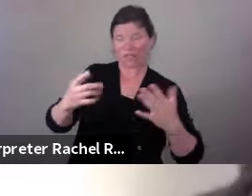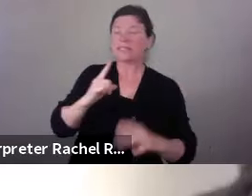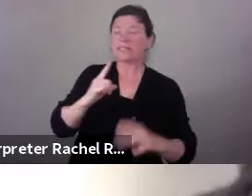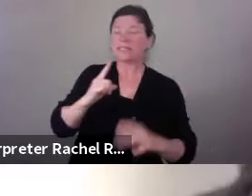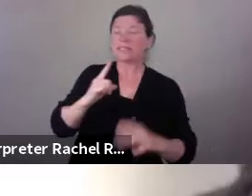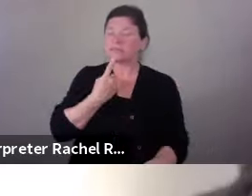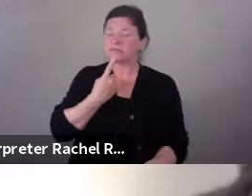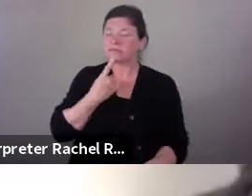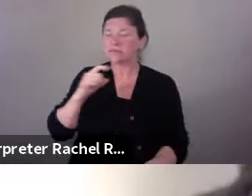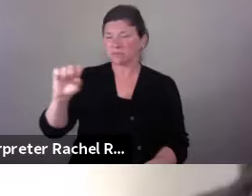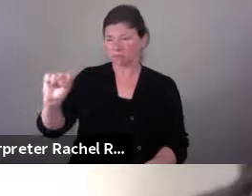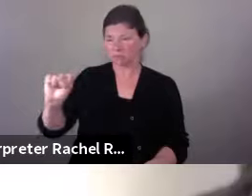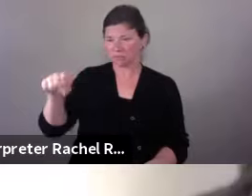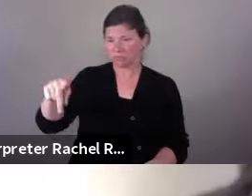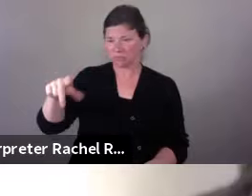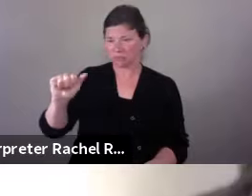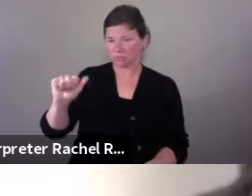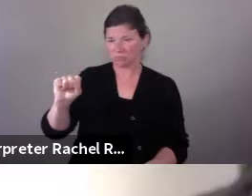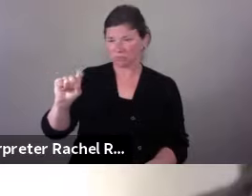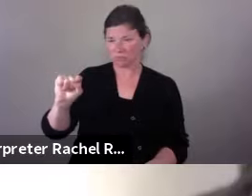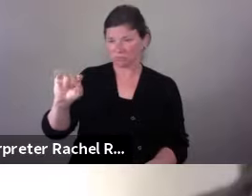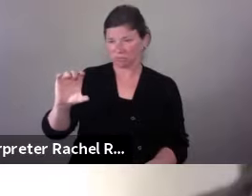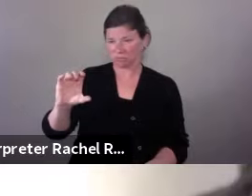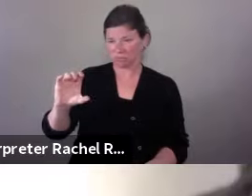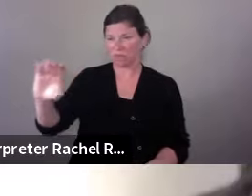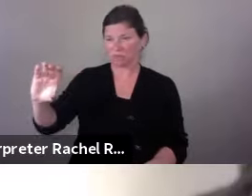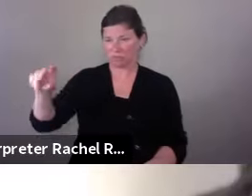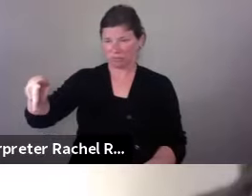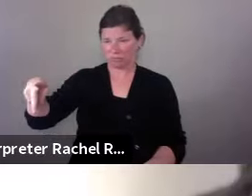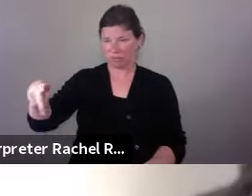and I am 37 years old.